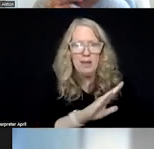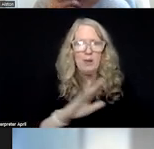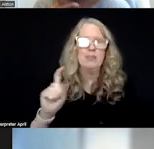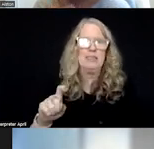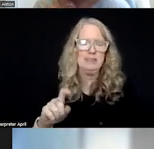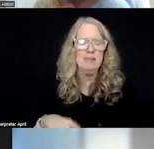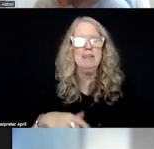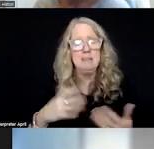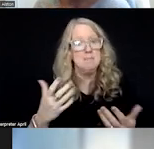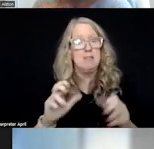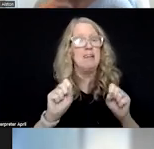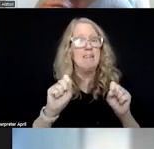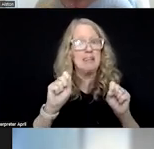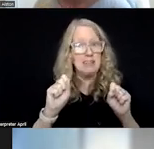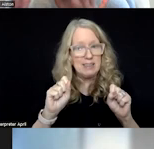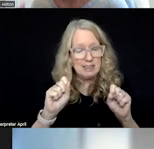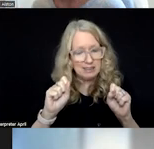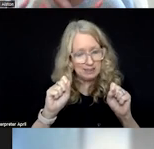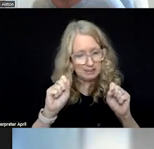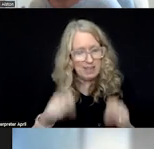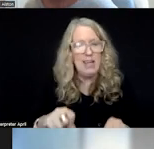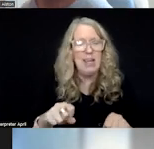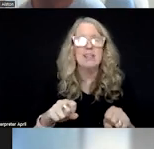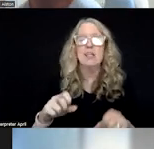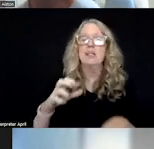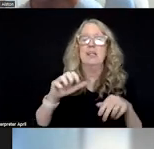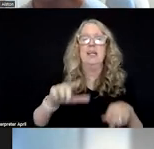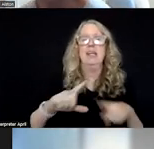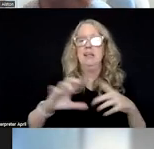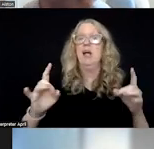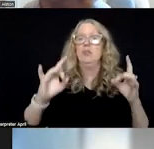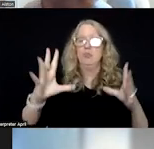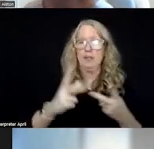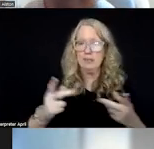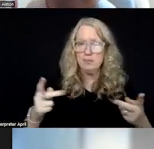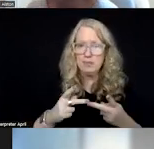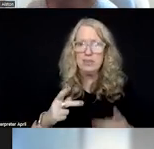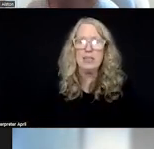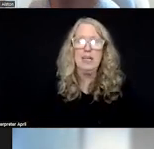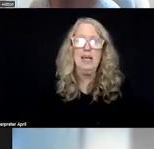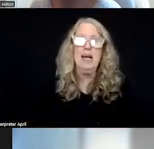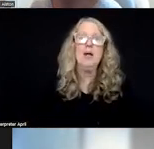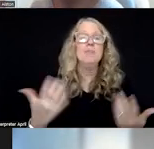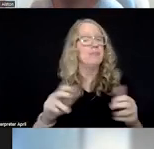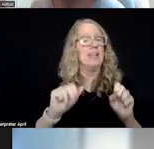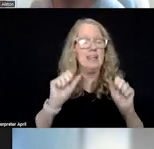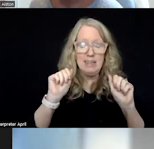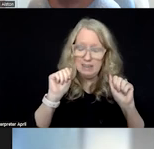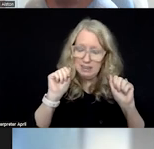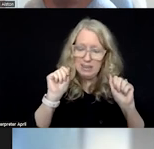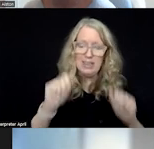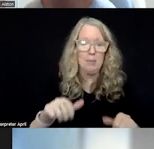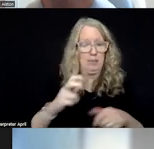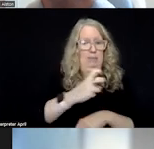And so that can, you know, on within a crisis facility, that can be, I think,